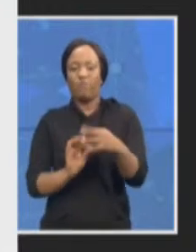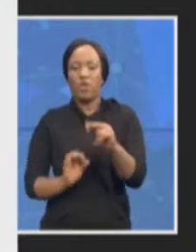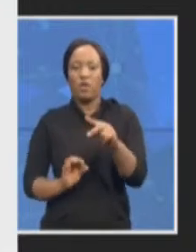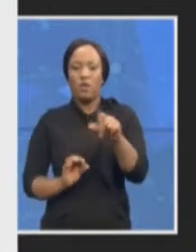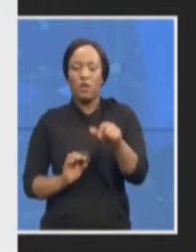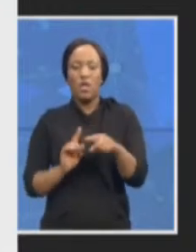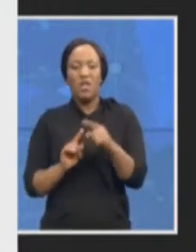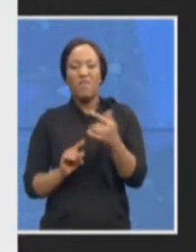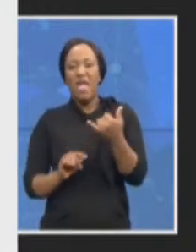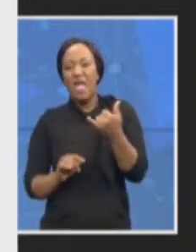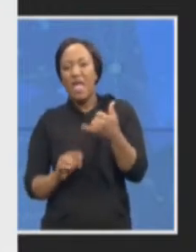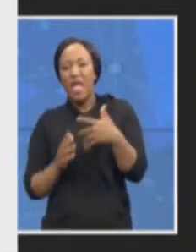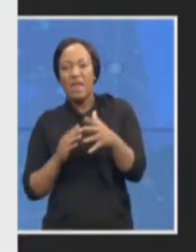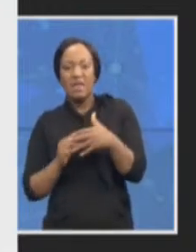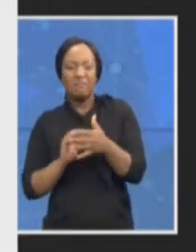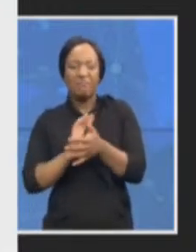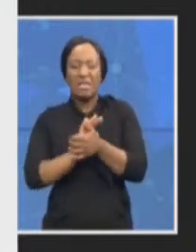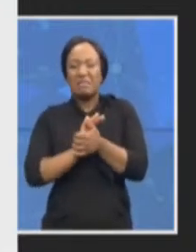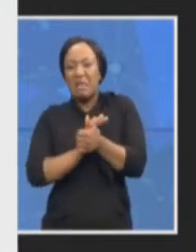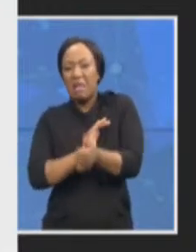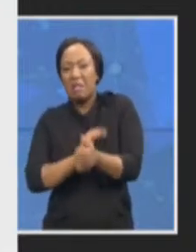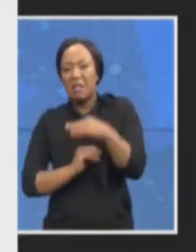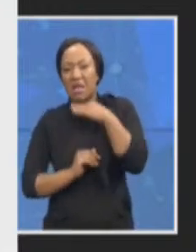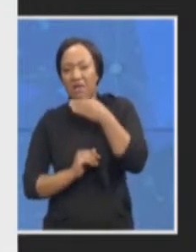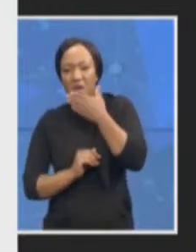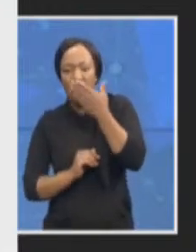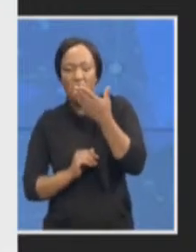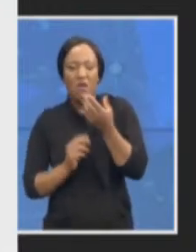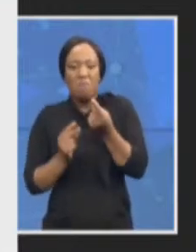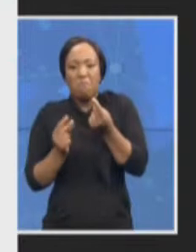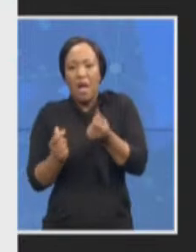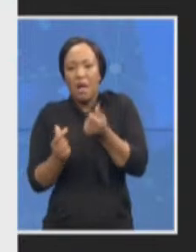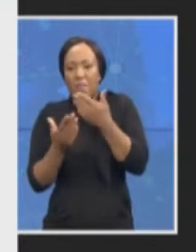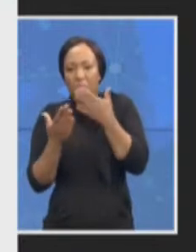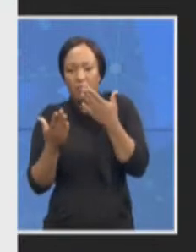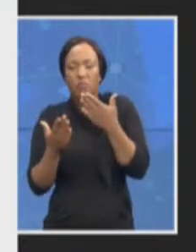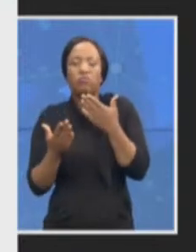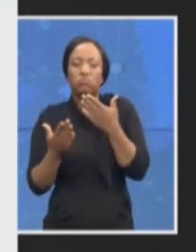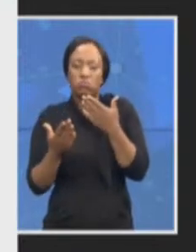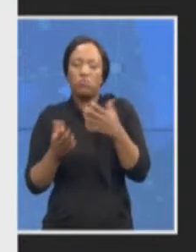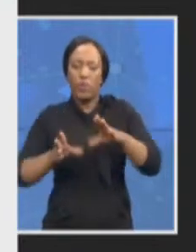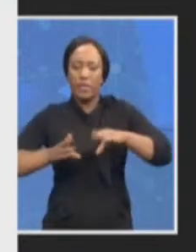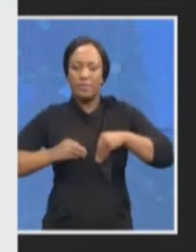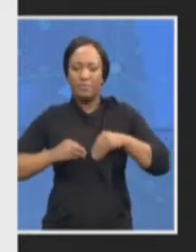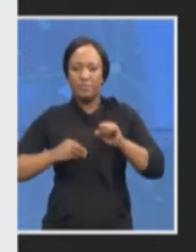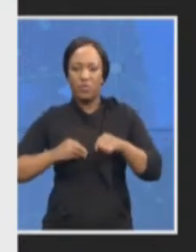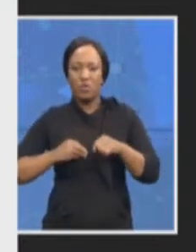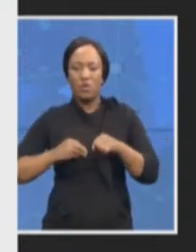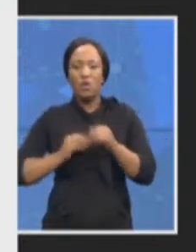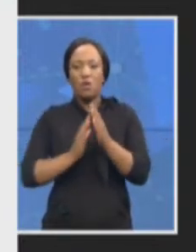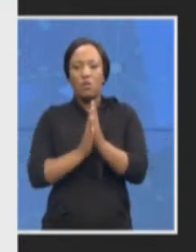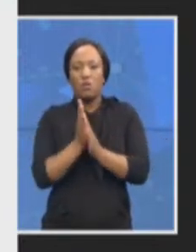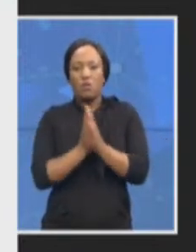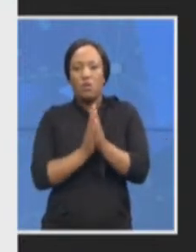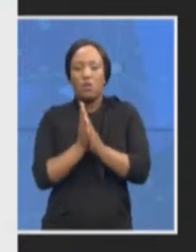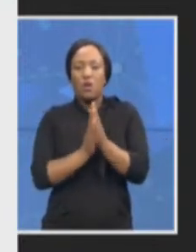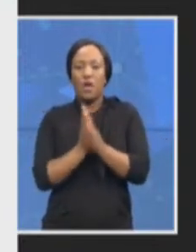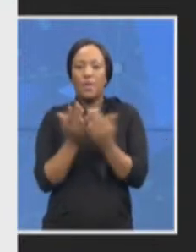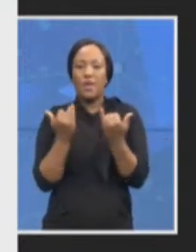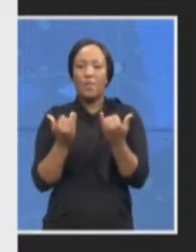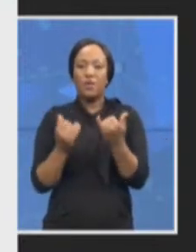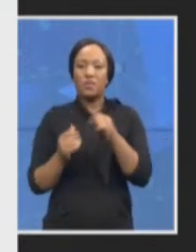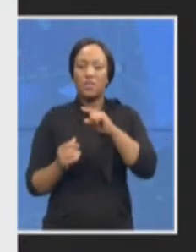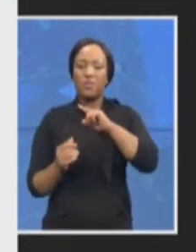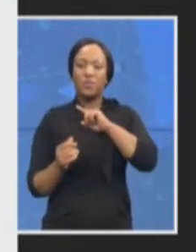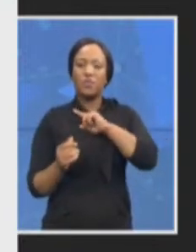we readily acknowledge that and on motivation from our directors of public prosecutions or